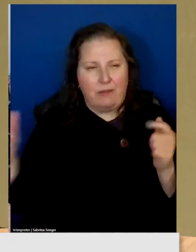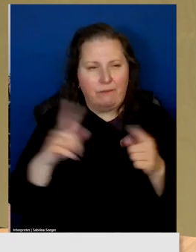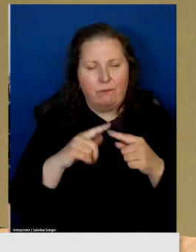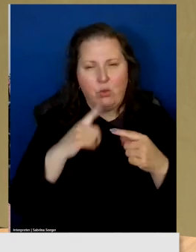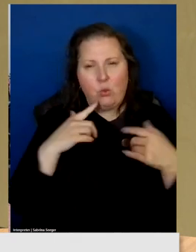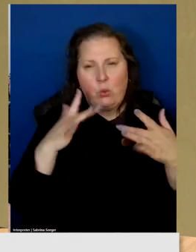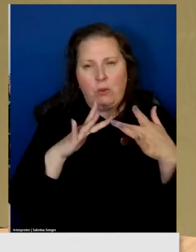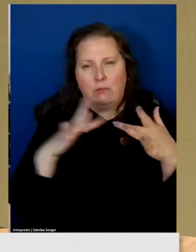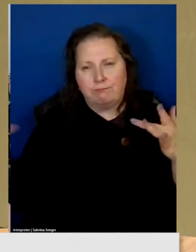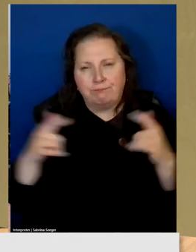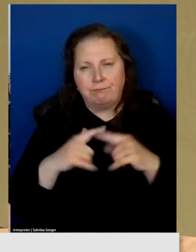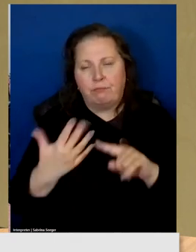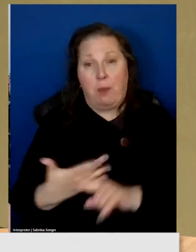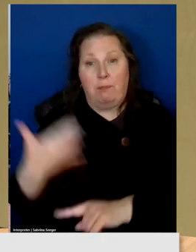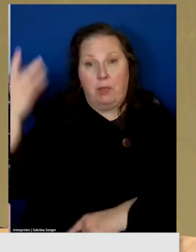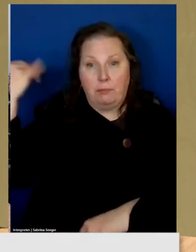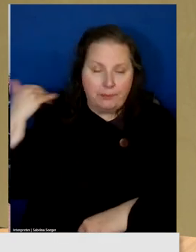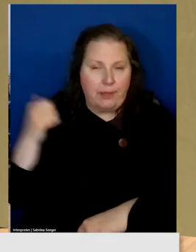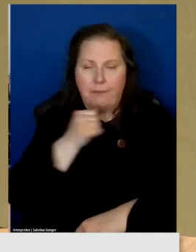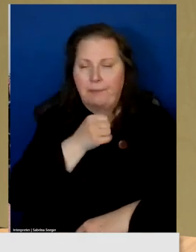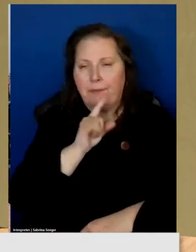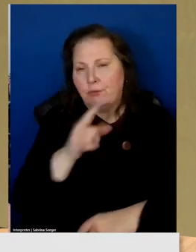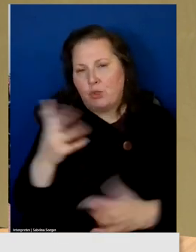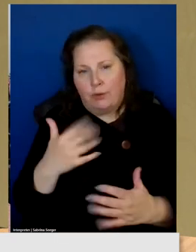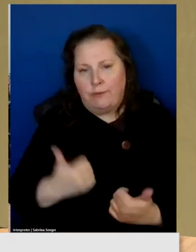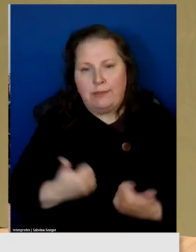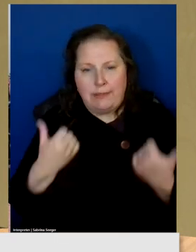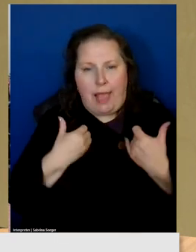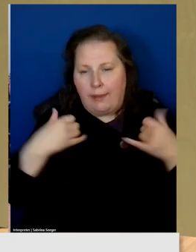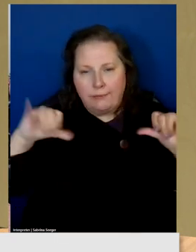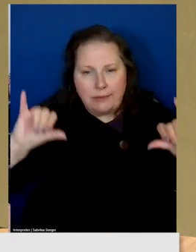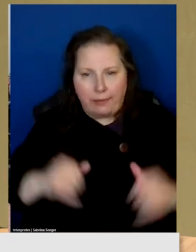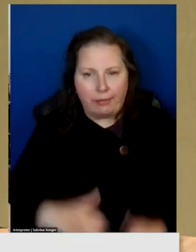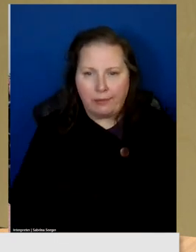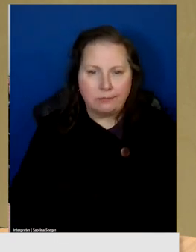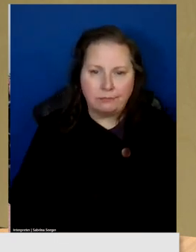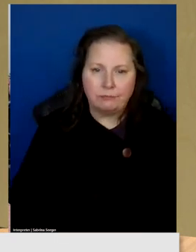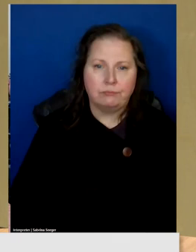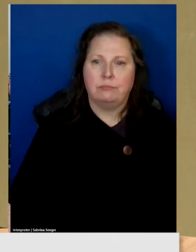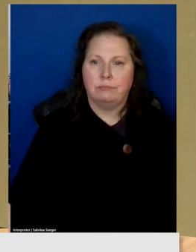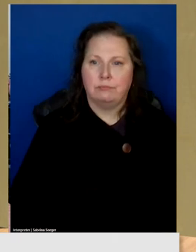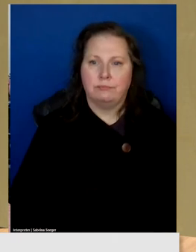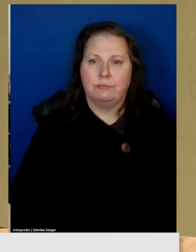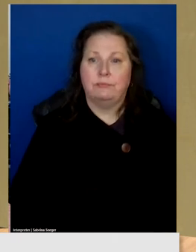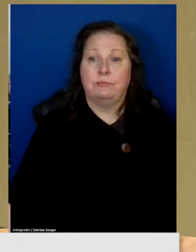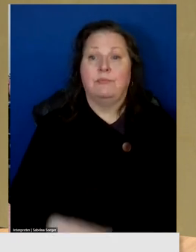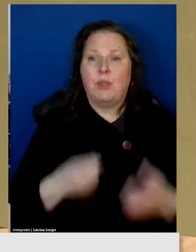fiber from the old days. I'm not sure if we would try to get on any of that. Um,